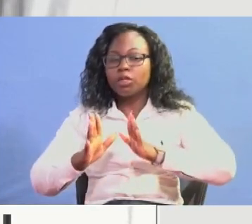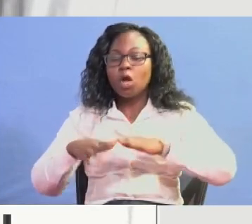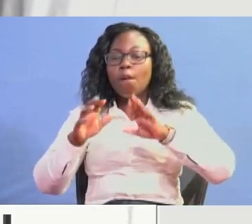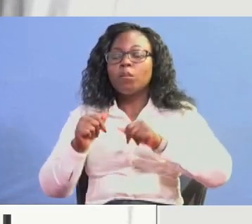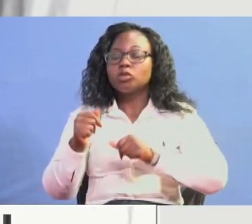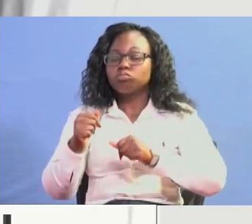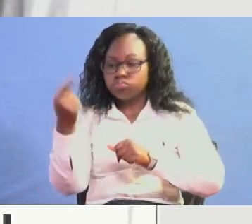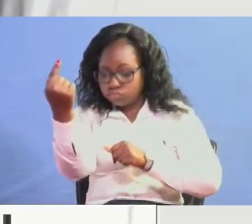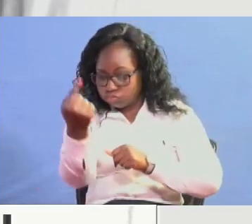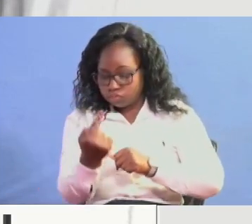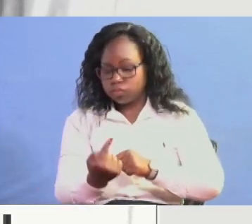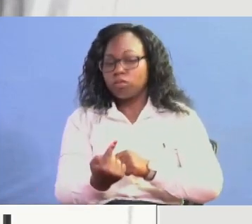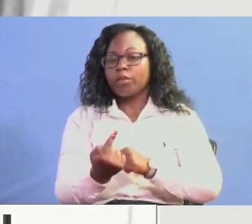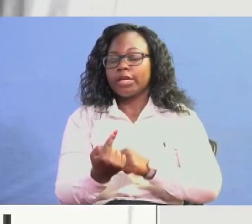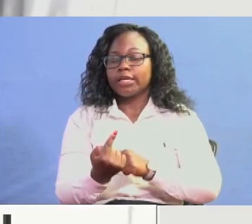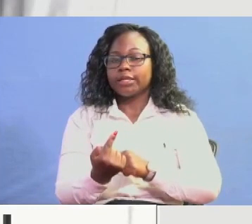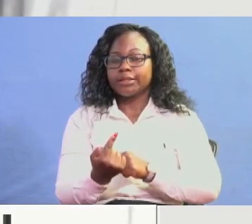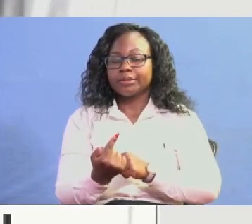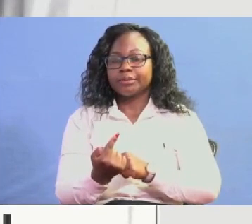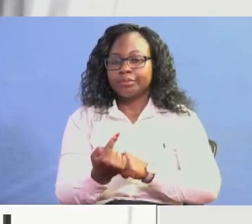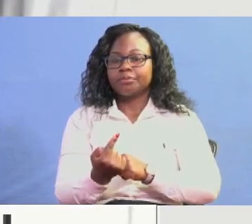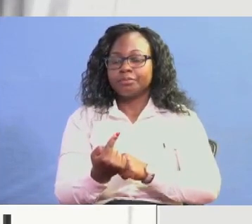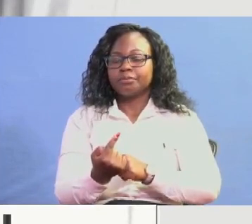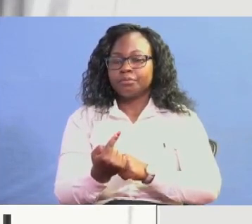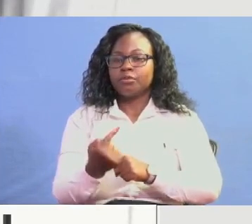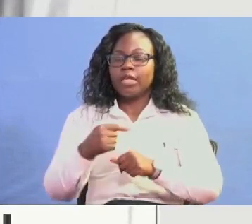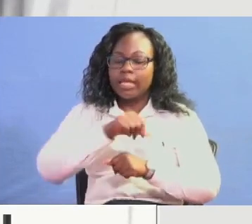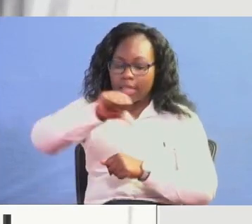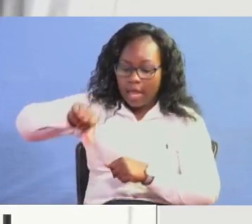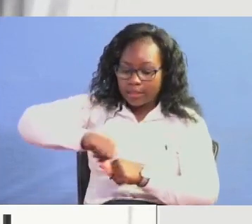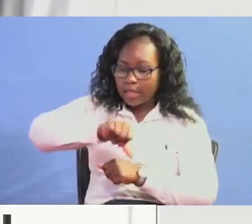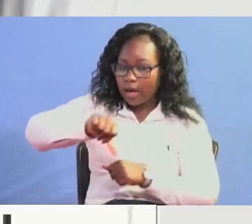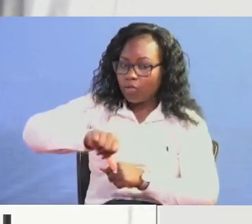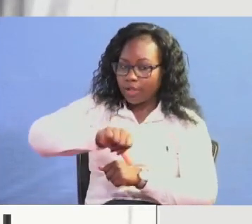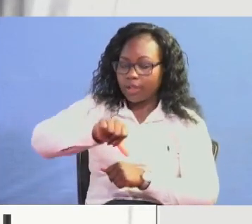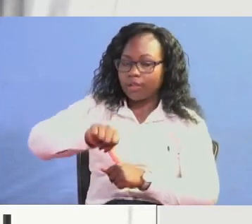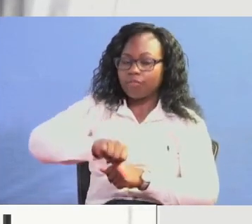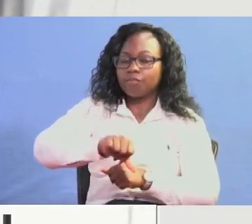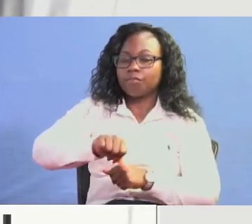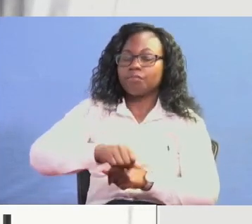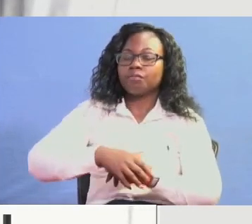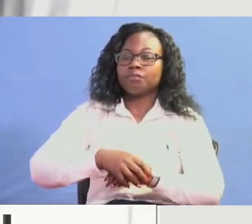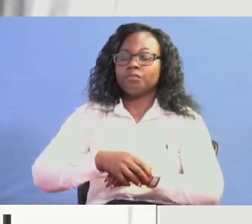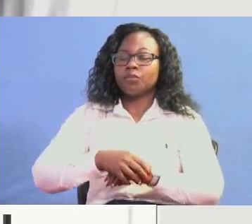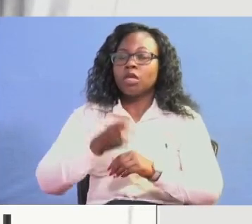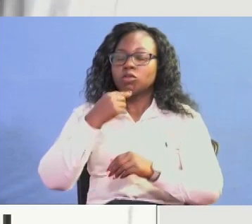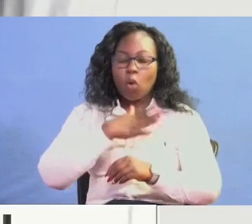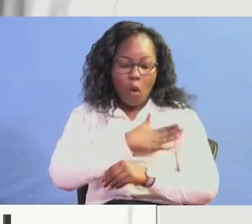attended to in a good surrounding, yeah? So,